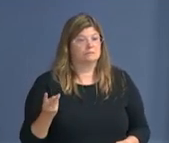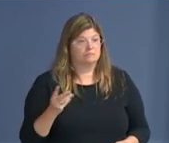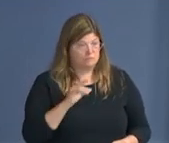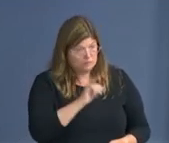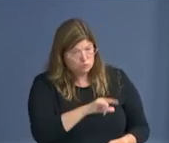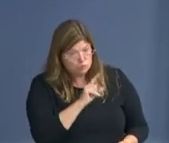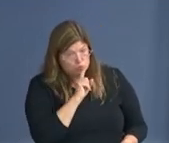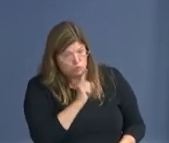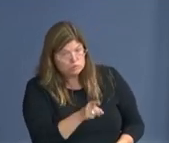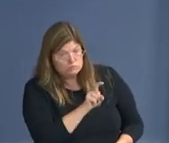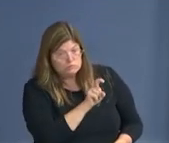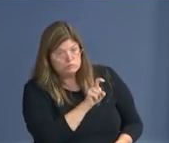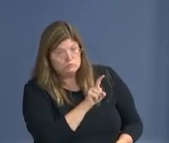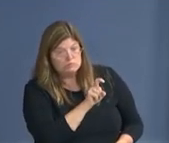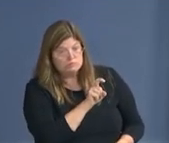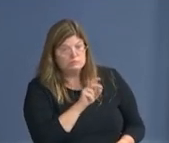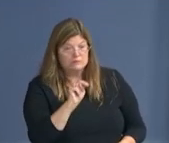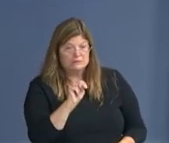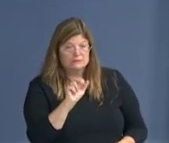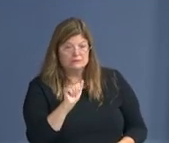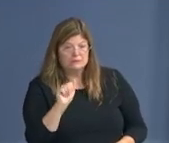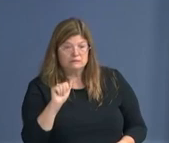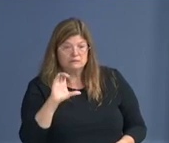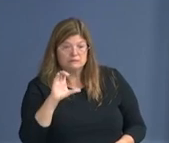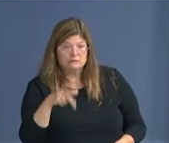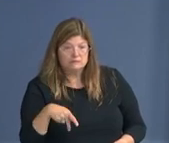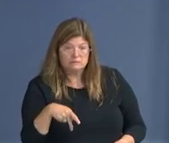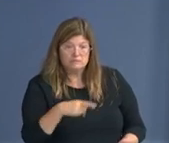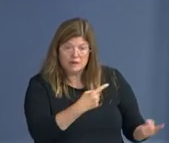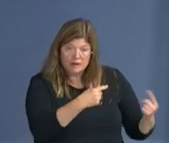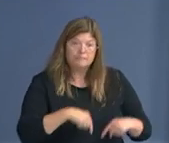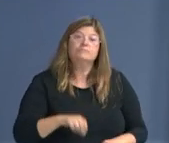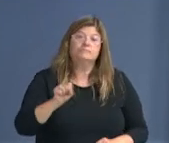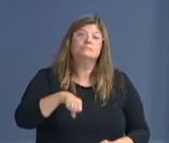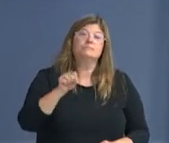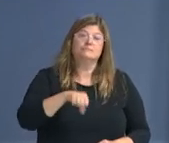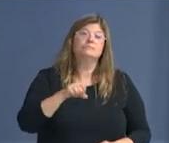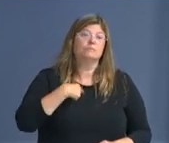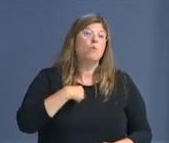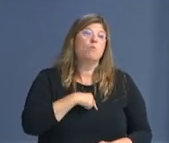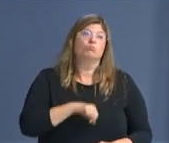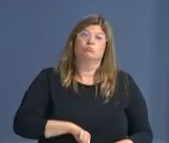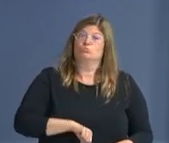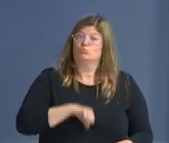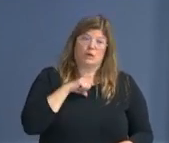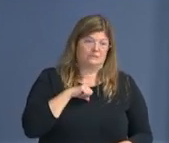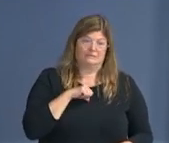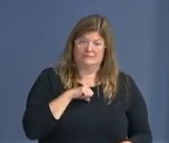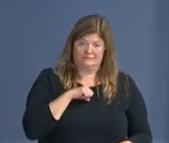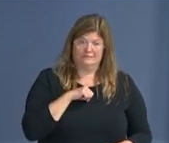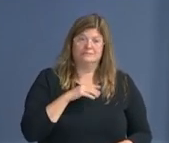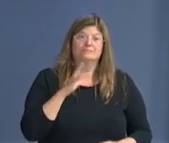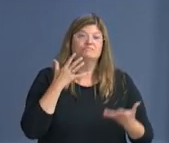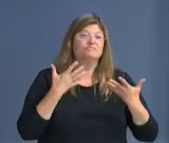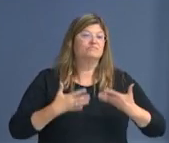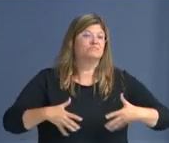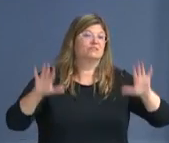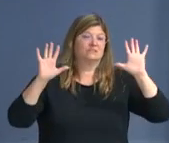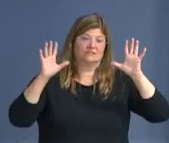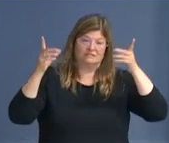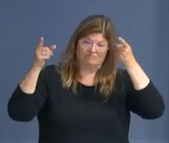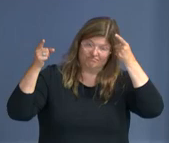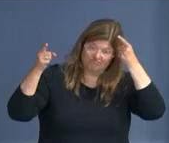Uh, I think, uh, it, it, we, it was reported yesterday that we've reached a letter of intent.